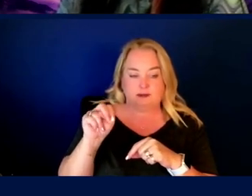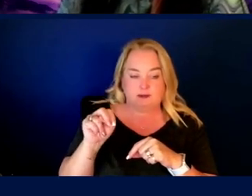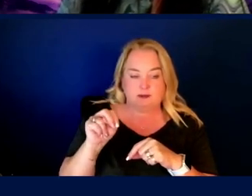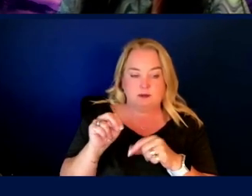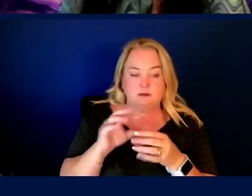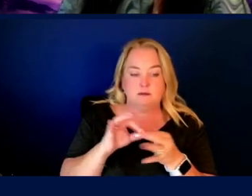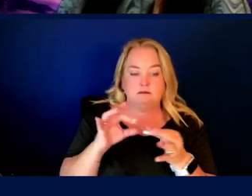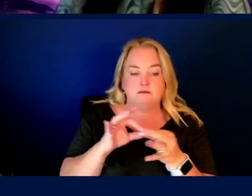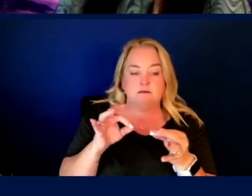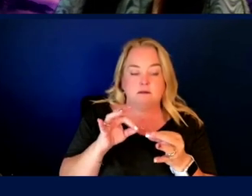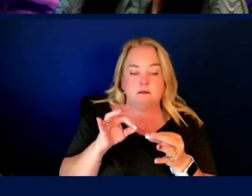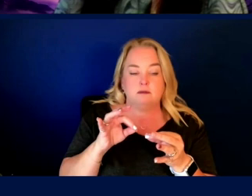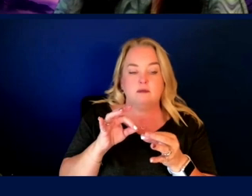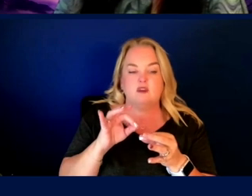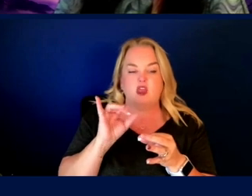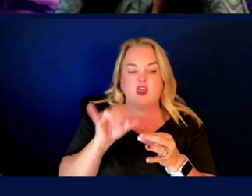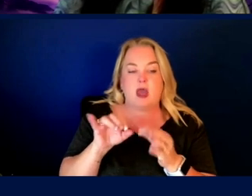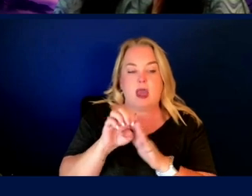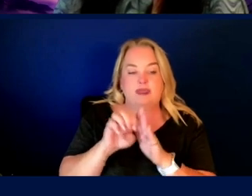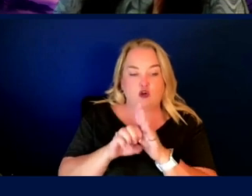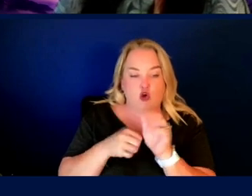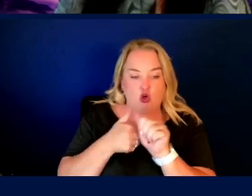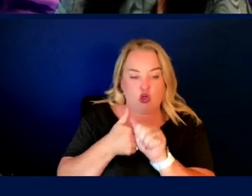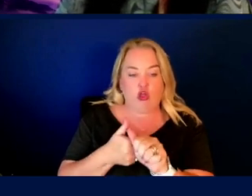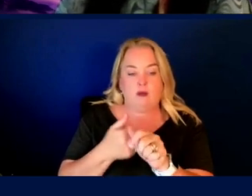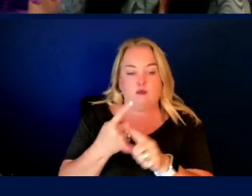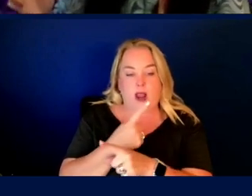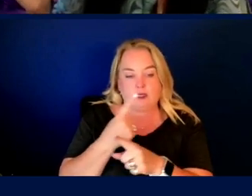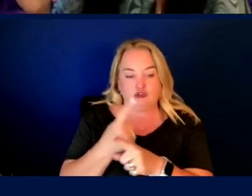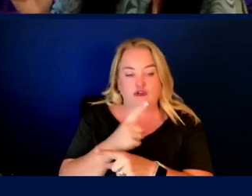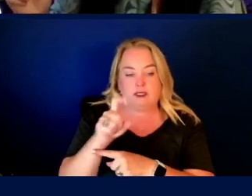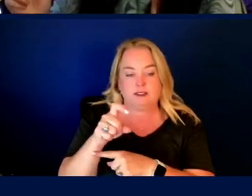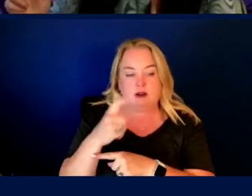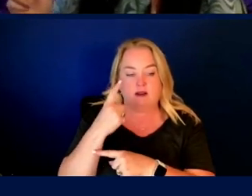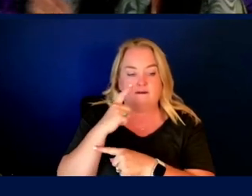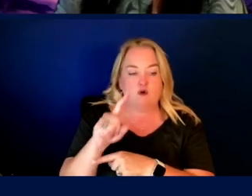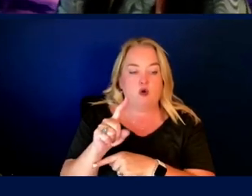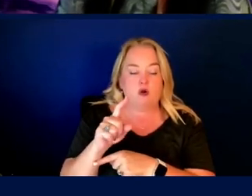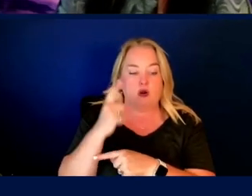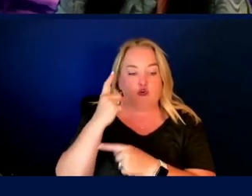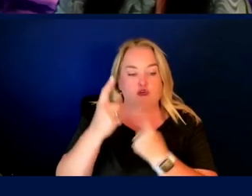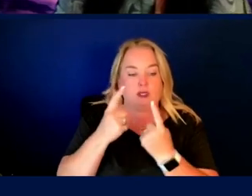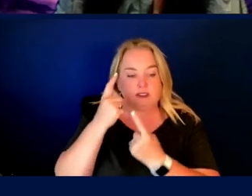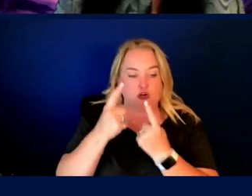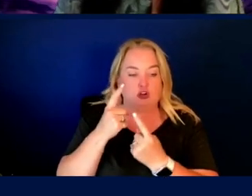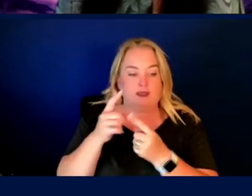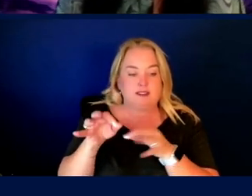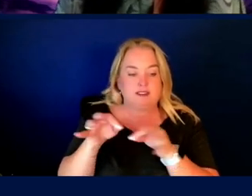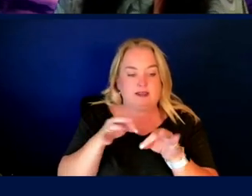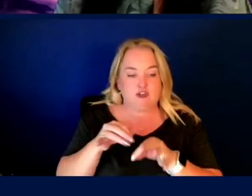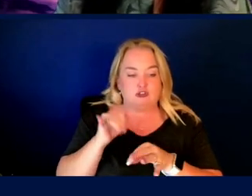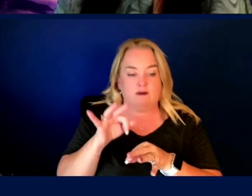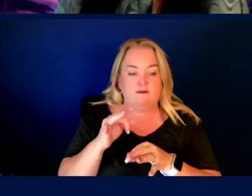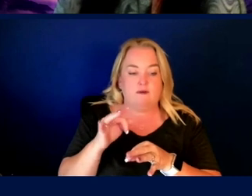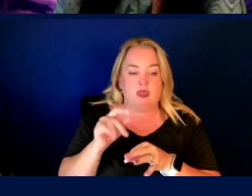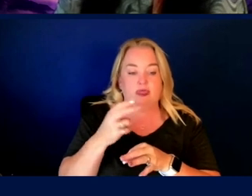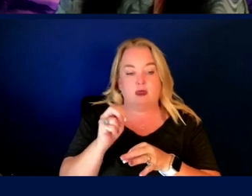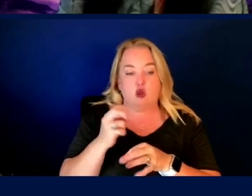spoken about the ethical and practical necessity to reconsider the definition of quote, the right stuff for future astronauts.